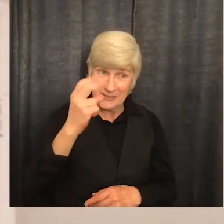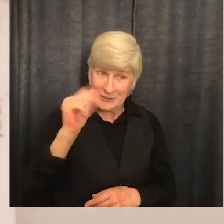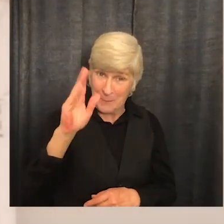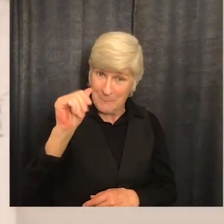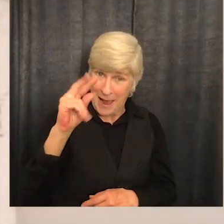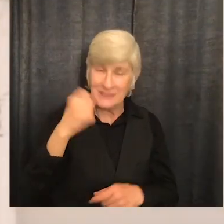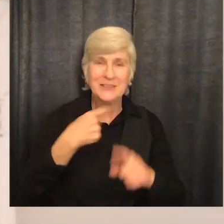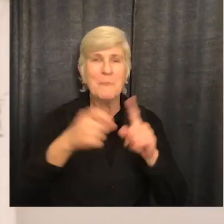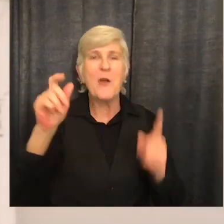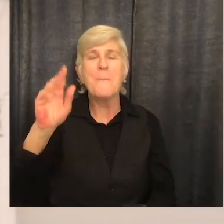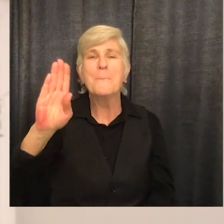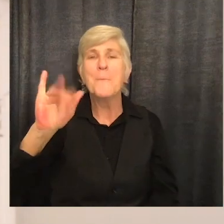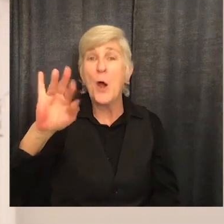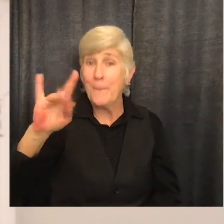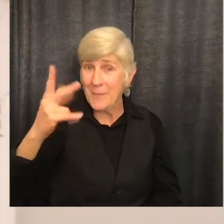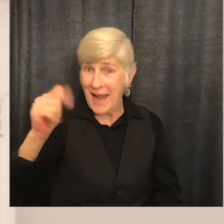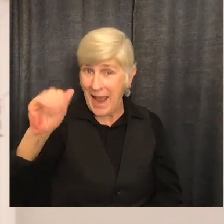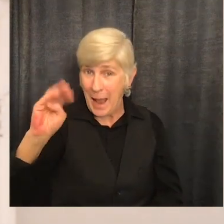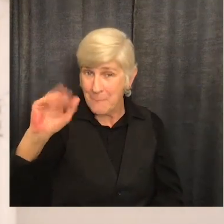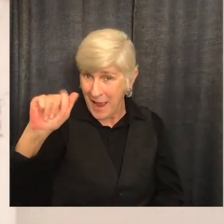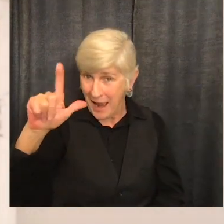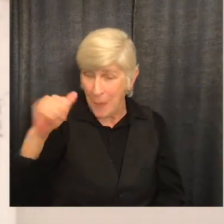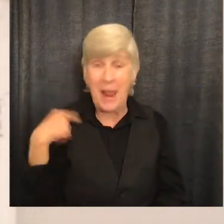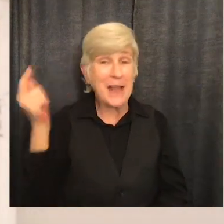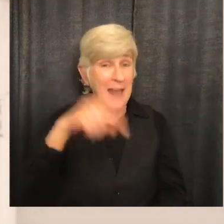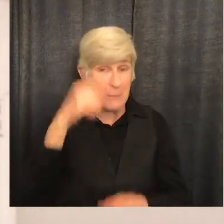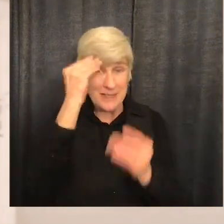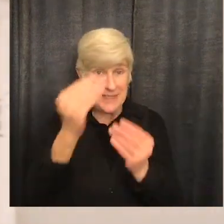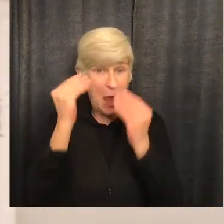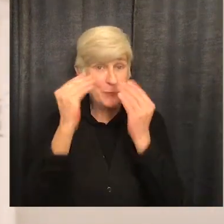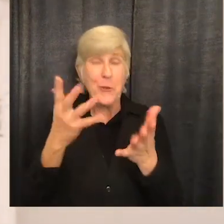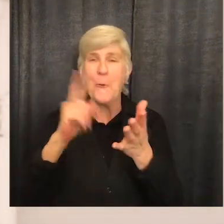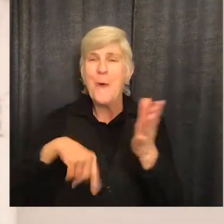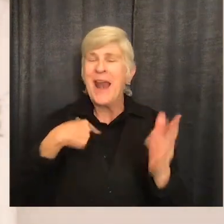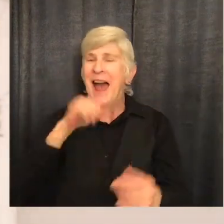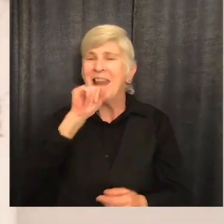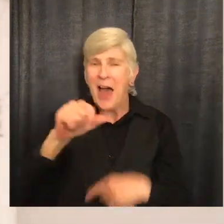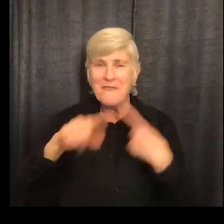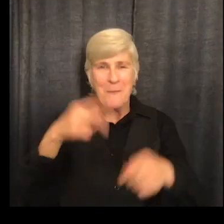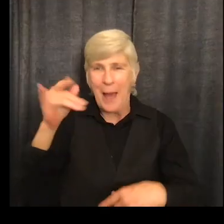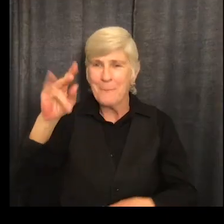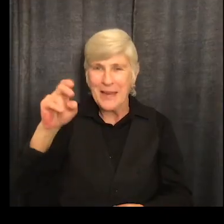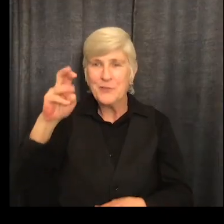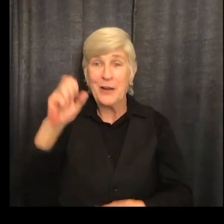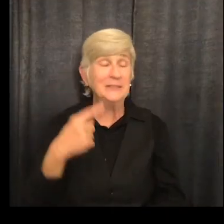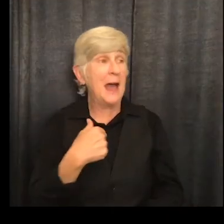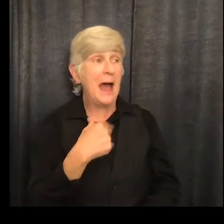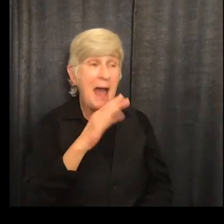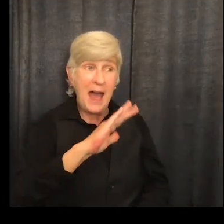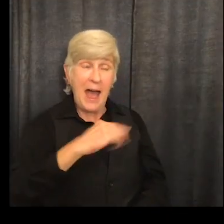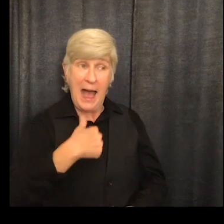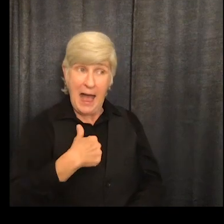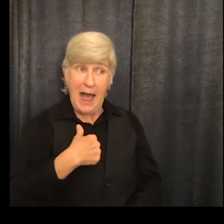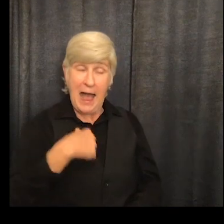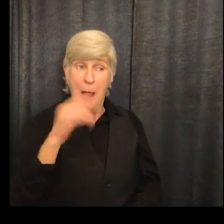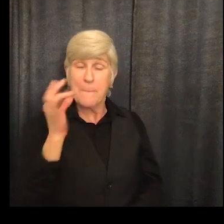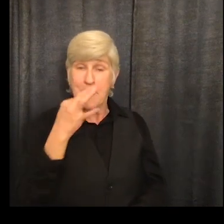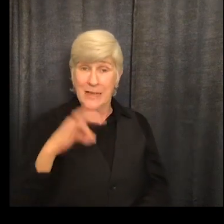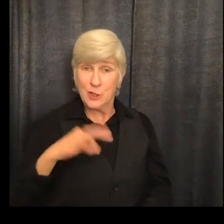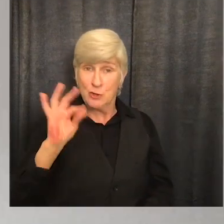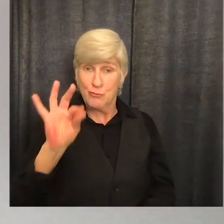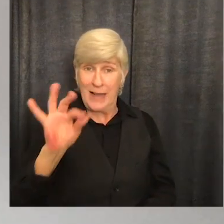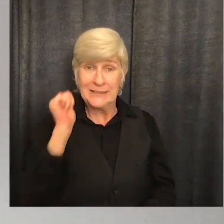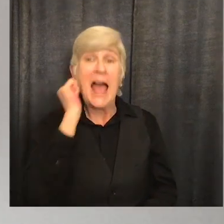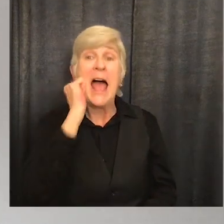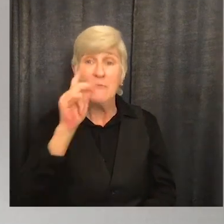Banks, and I'm from Birmingham, Alabama, and I came to tell you what I love about Pinterest. I Pinterest every single